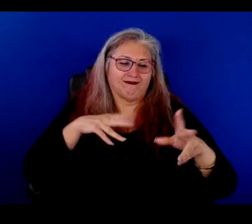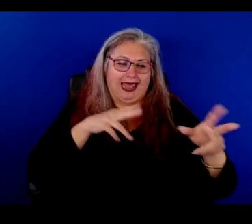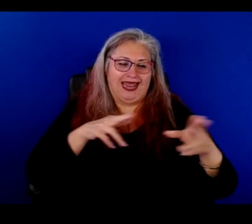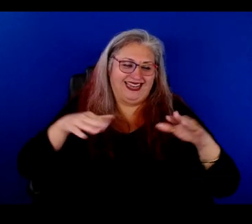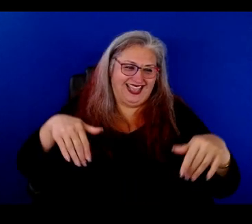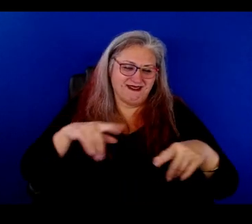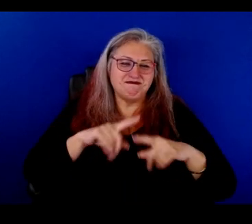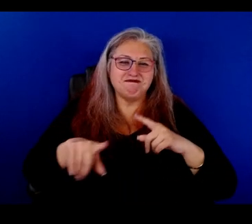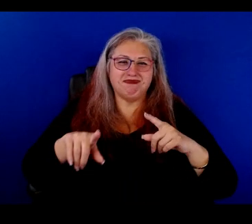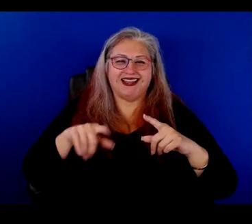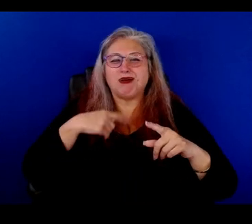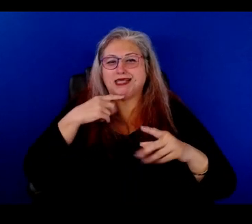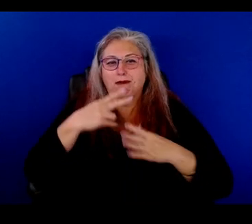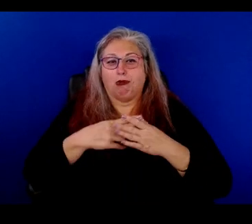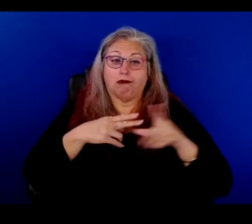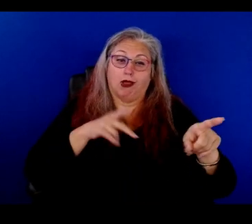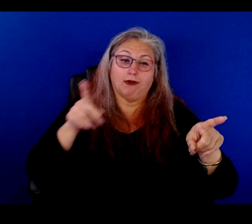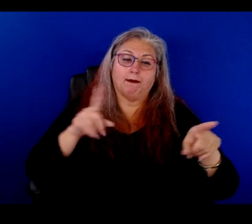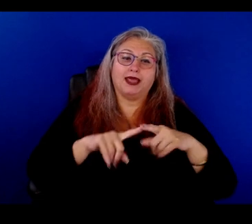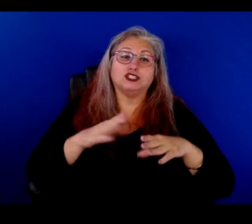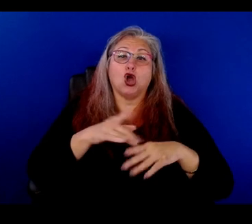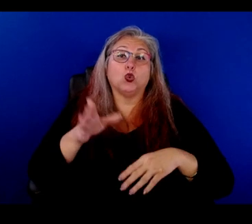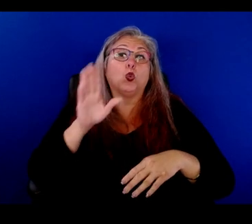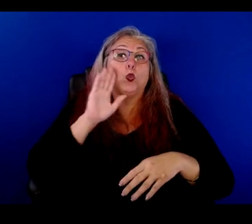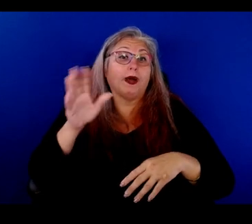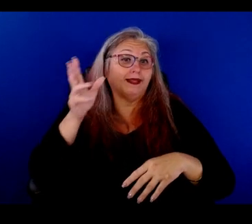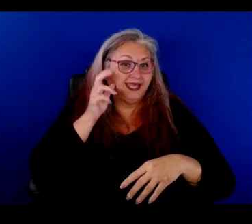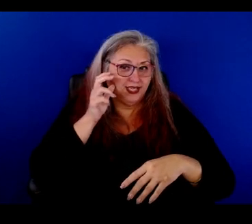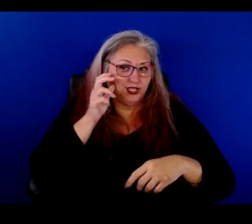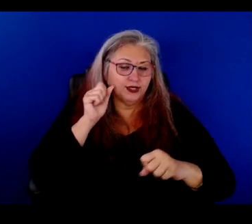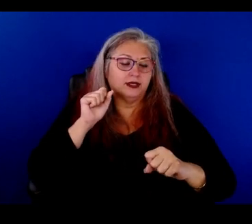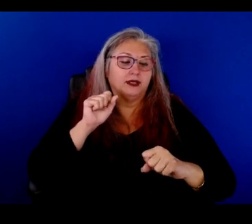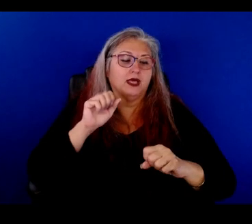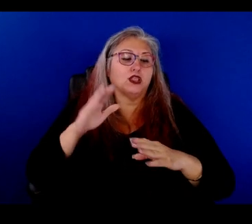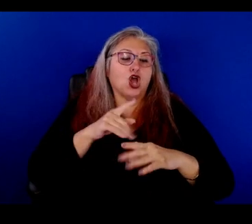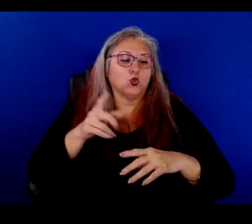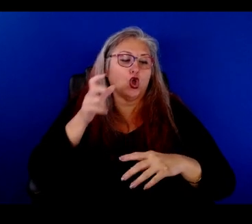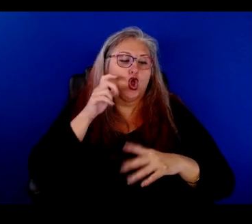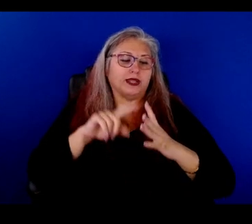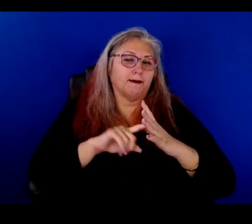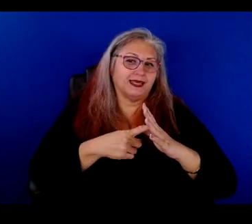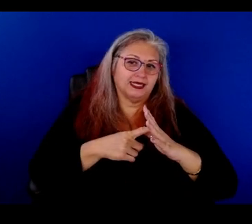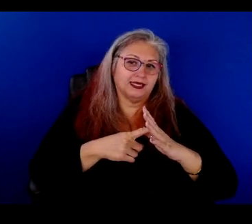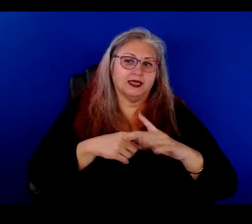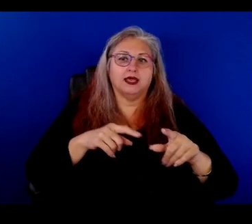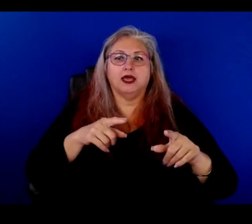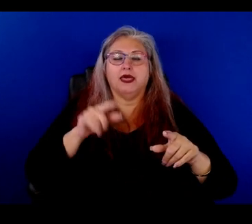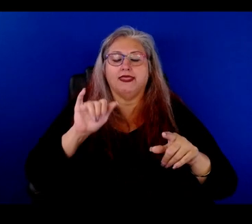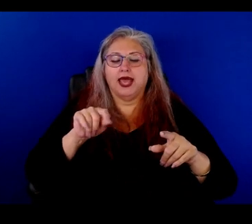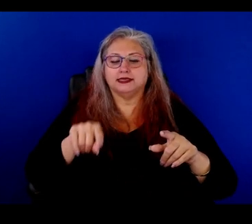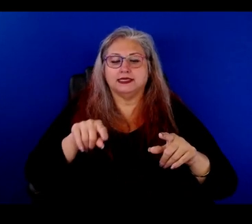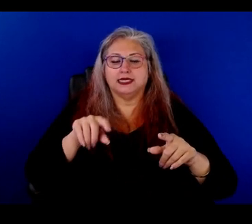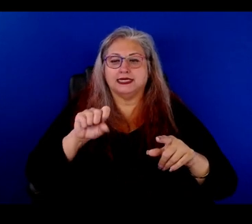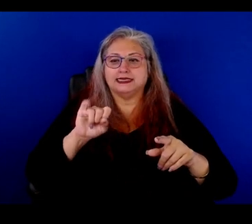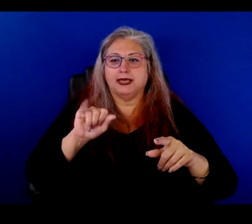but this, I'll say both. The song that you're about to hear, the song that you heard at the very beginning, uh, was, uh,